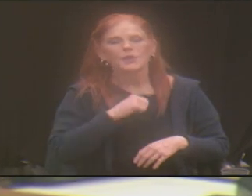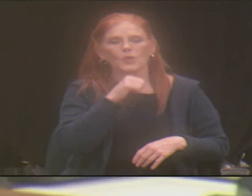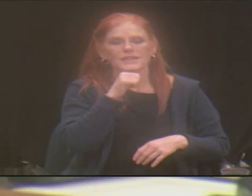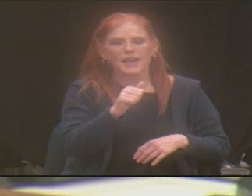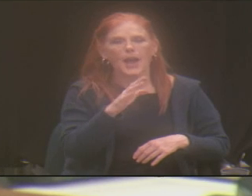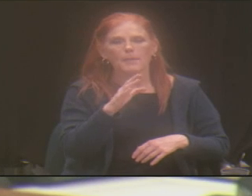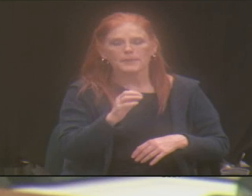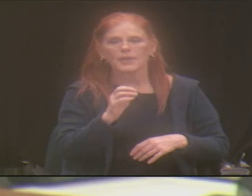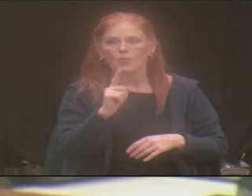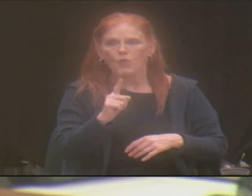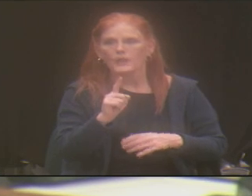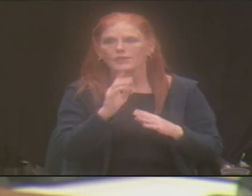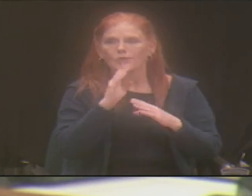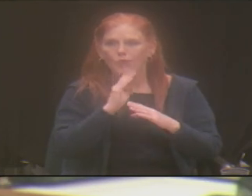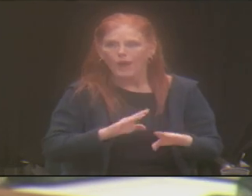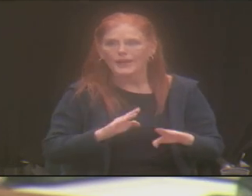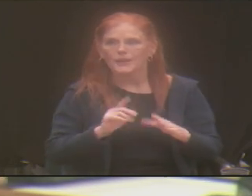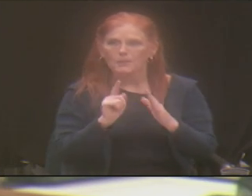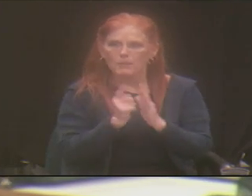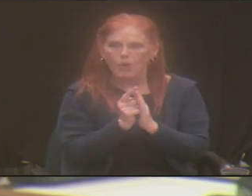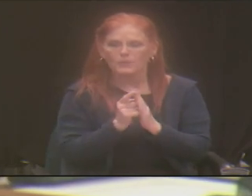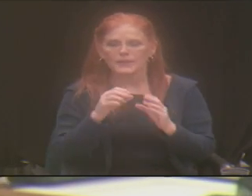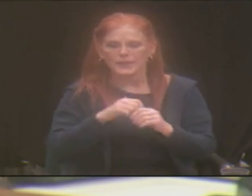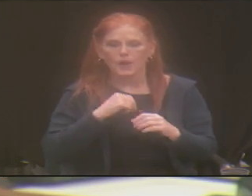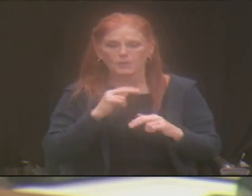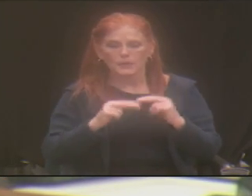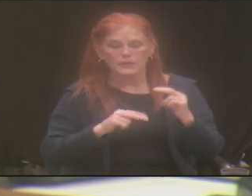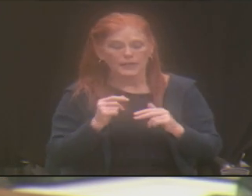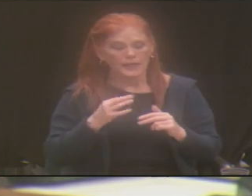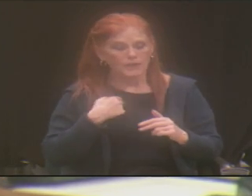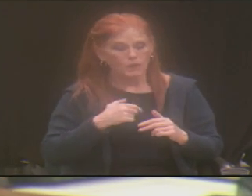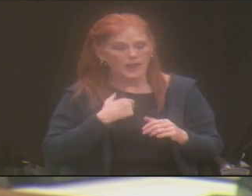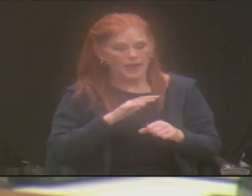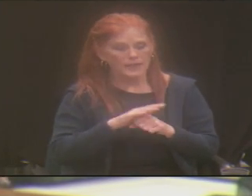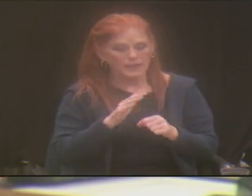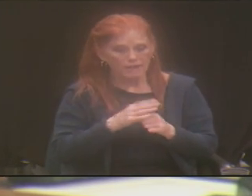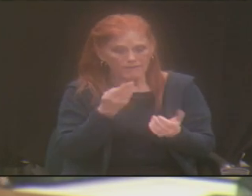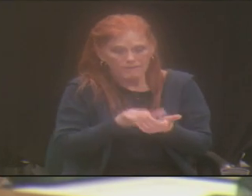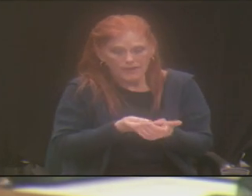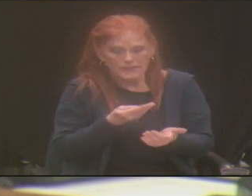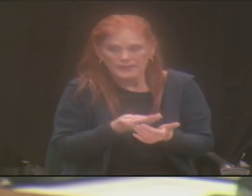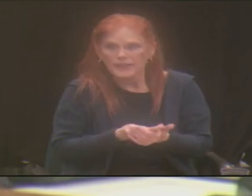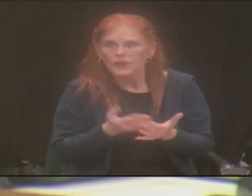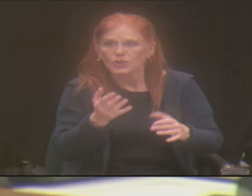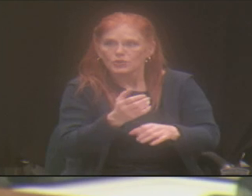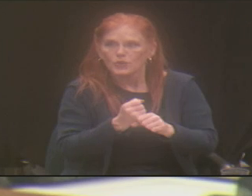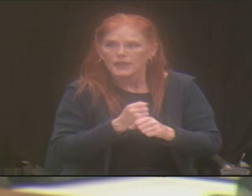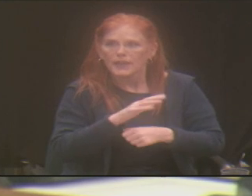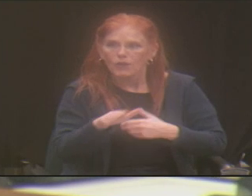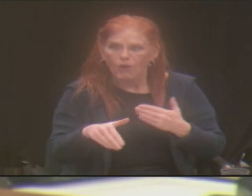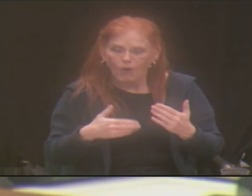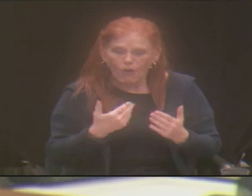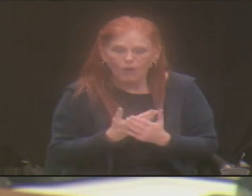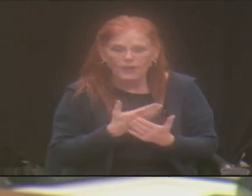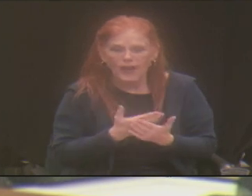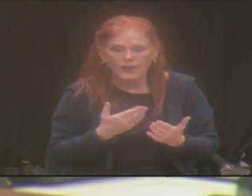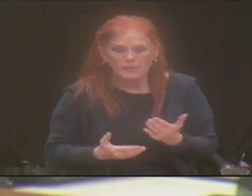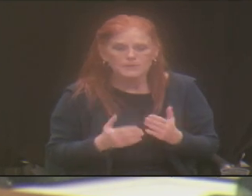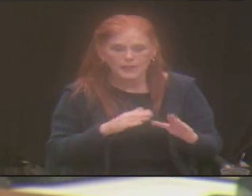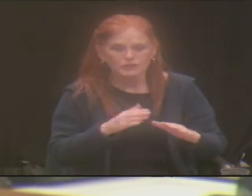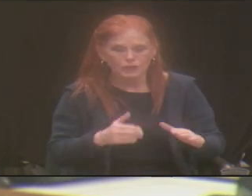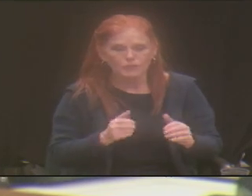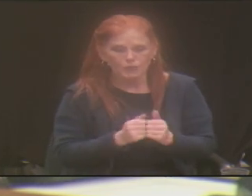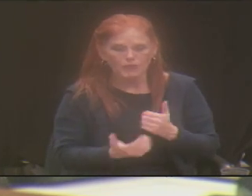If we had enough funding to get all the items that autism children, that autistic